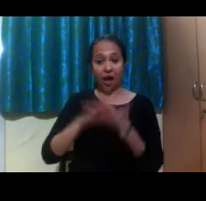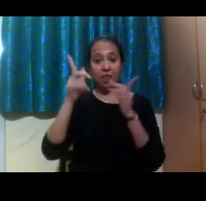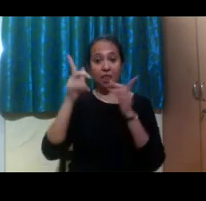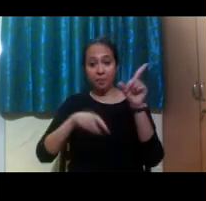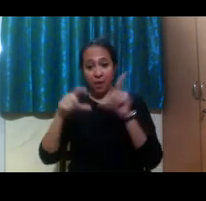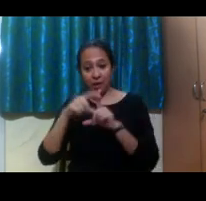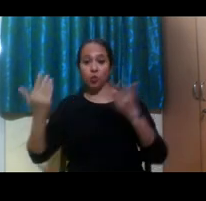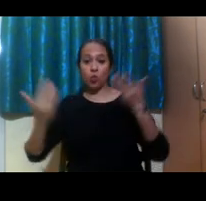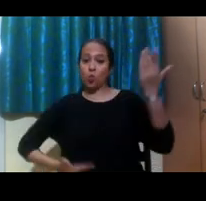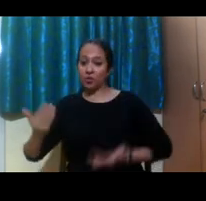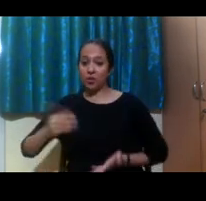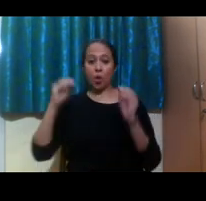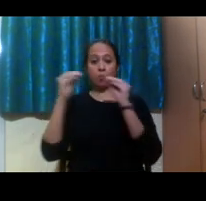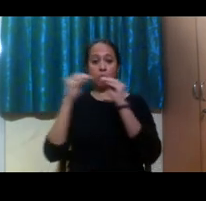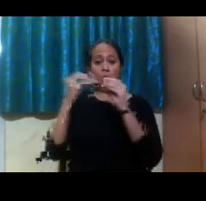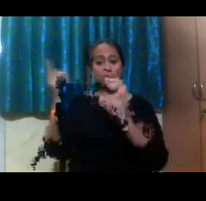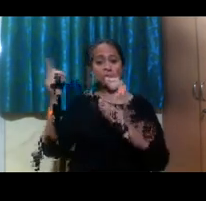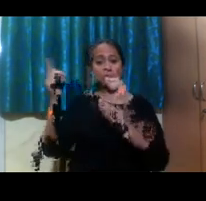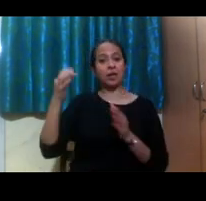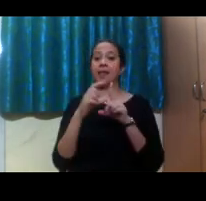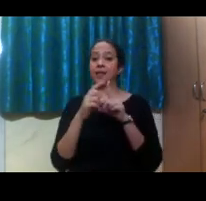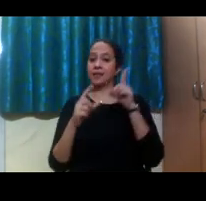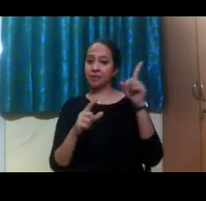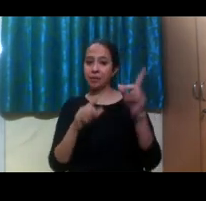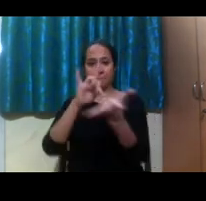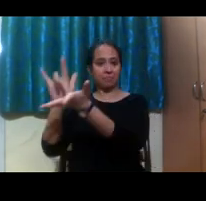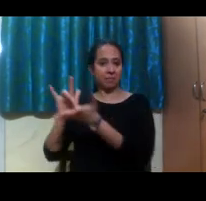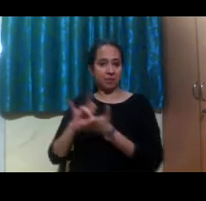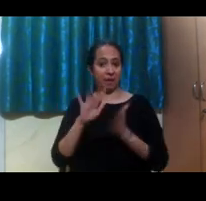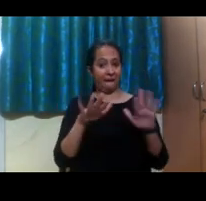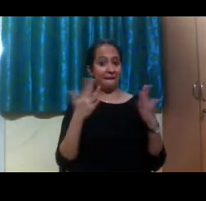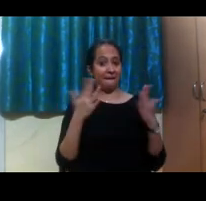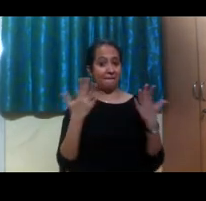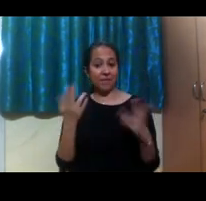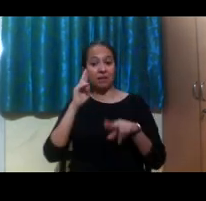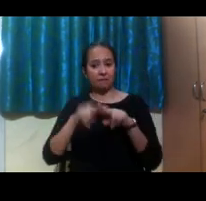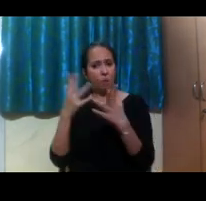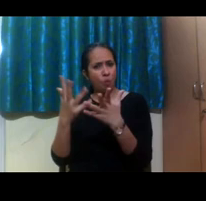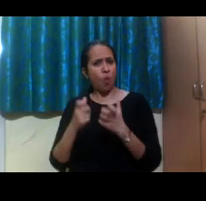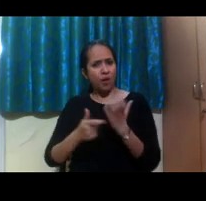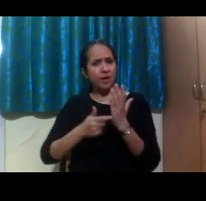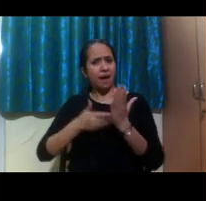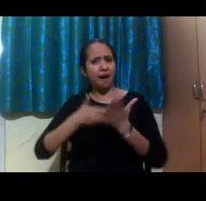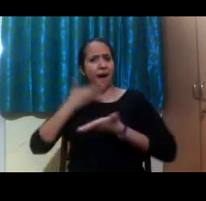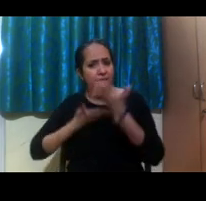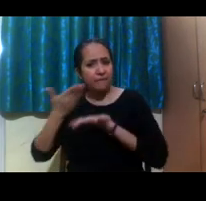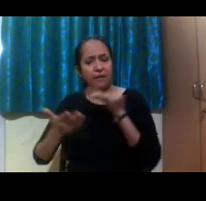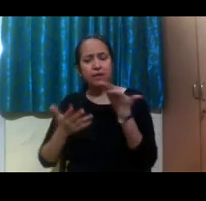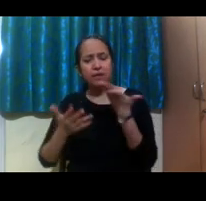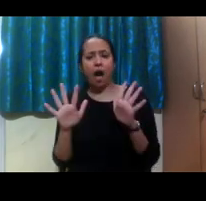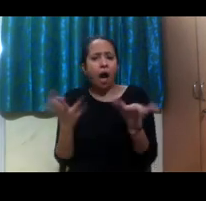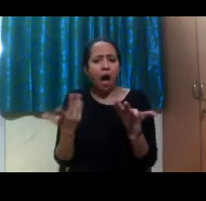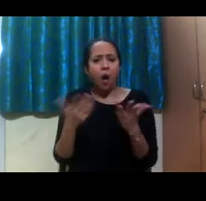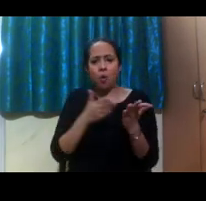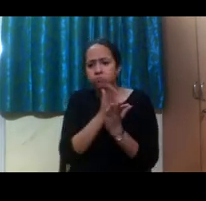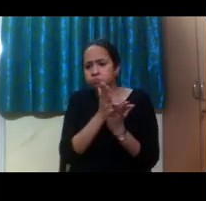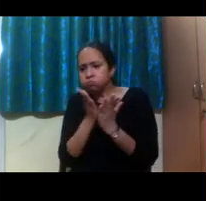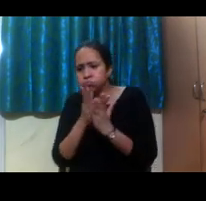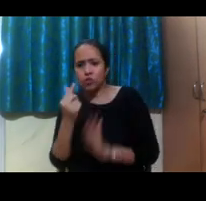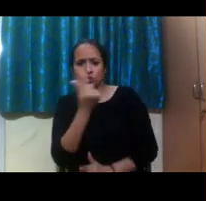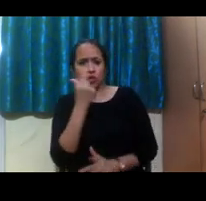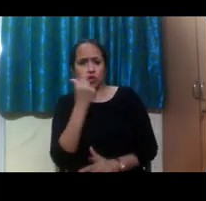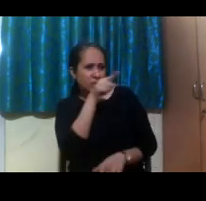Kolkata, Mumbai, and New Delhi. If you need advice on how to go about selecting universities,